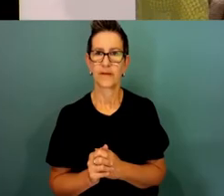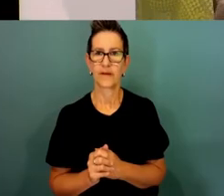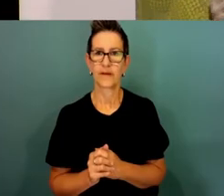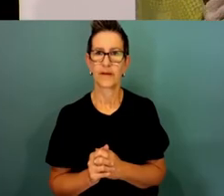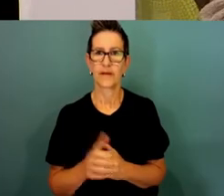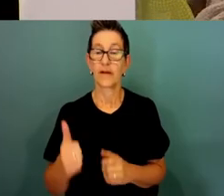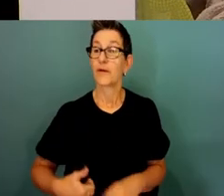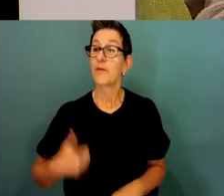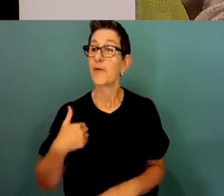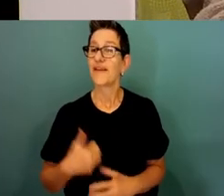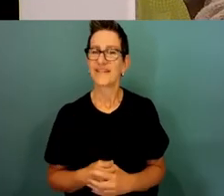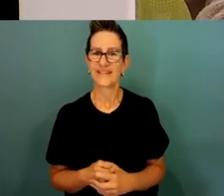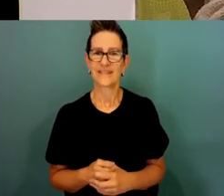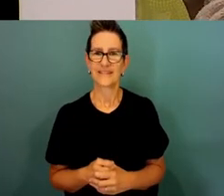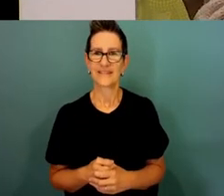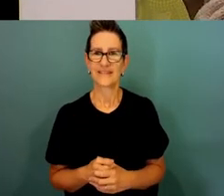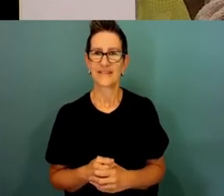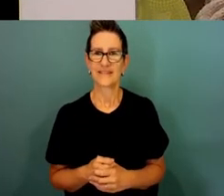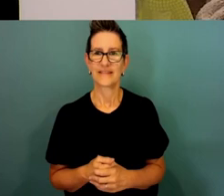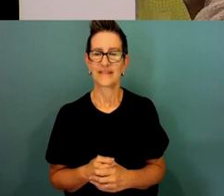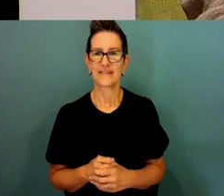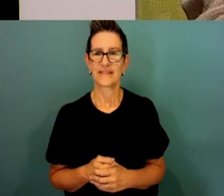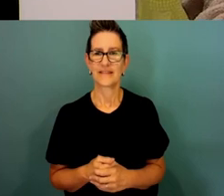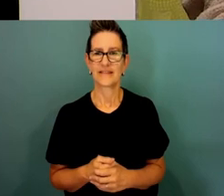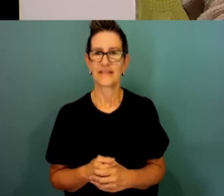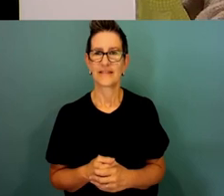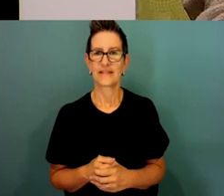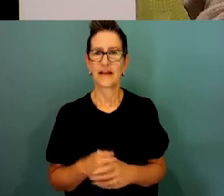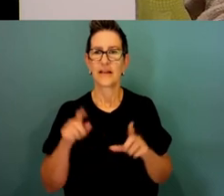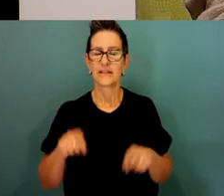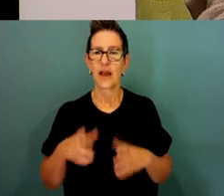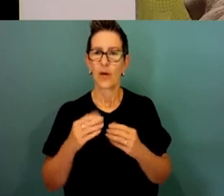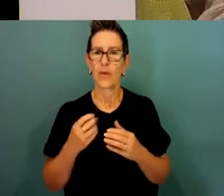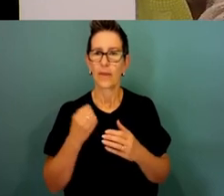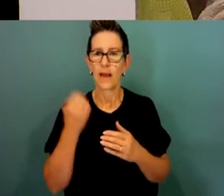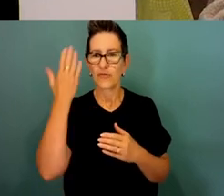Good morning. I'm going to start off with one of our traditional practices.